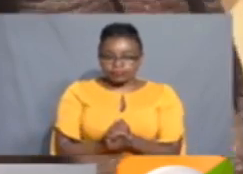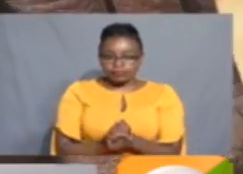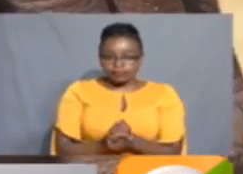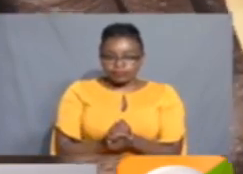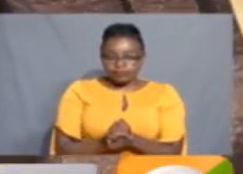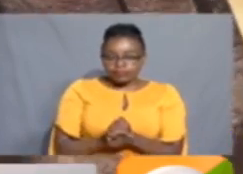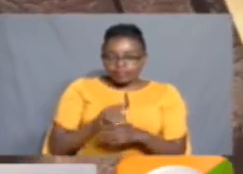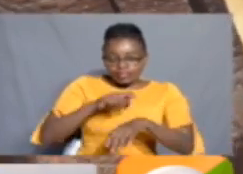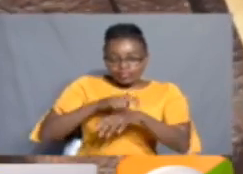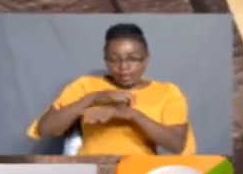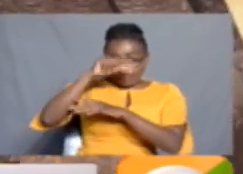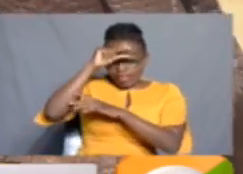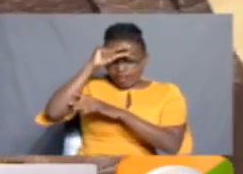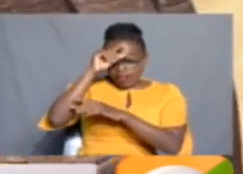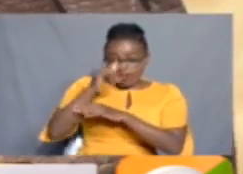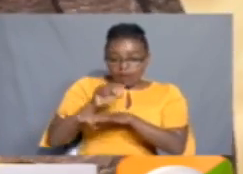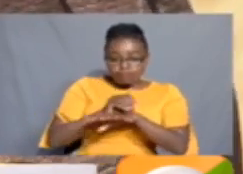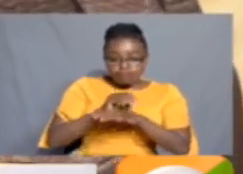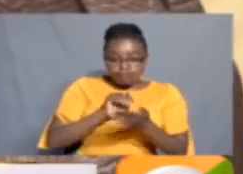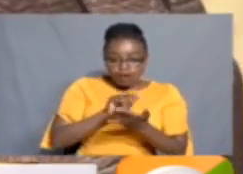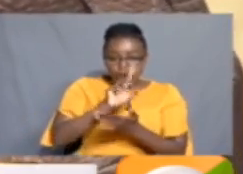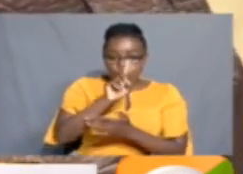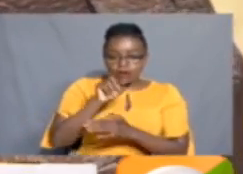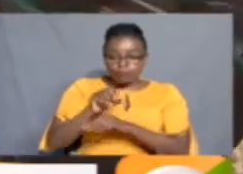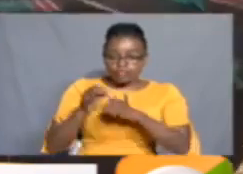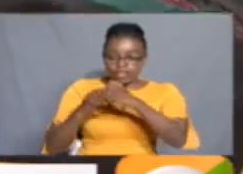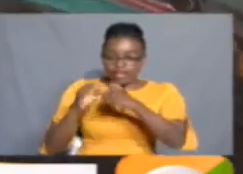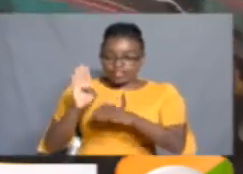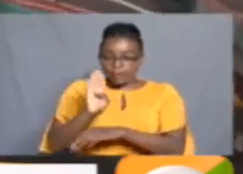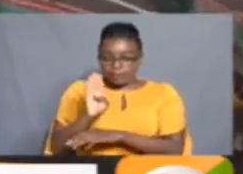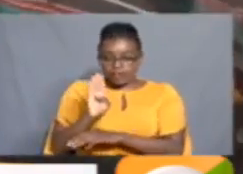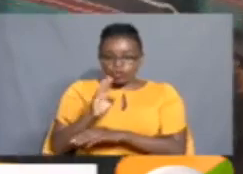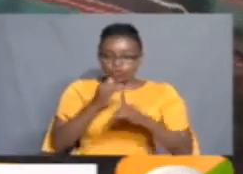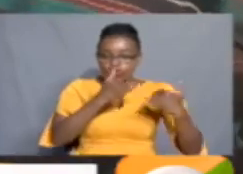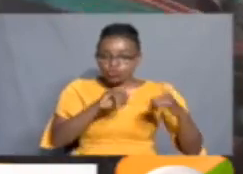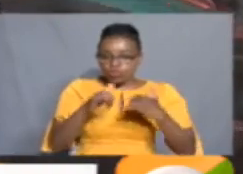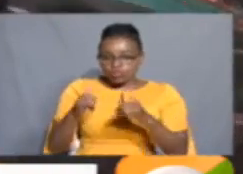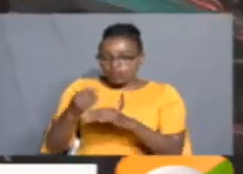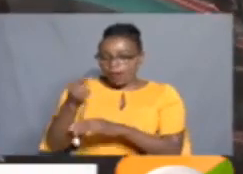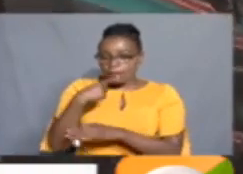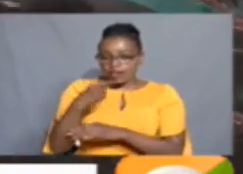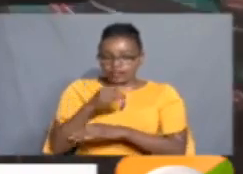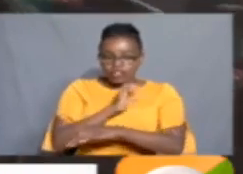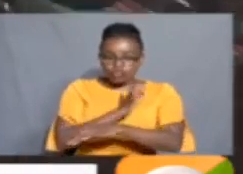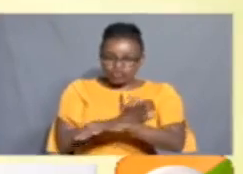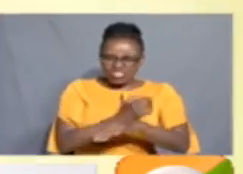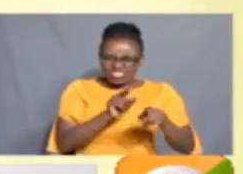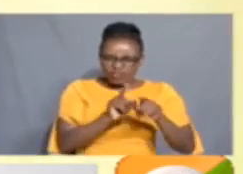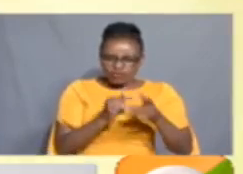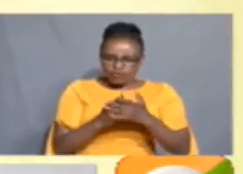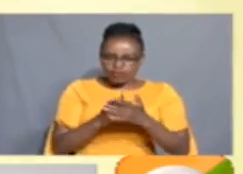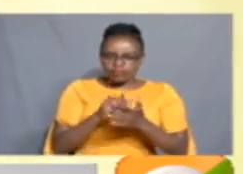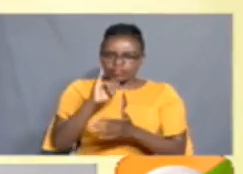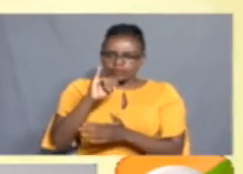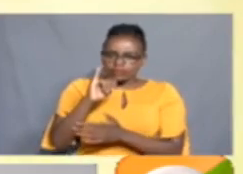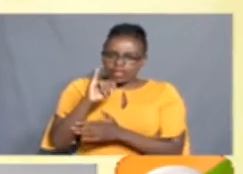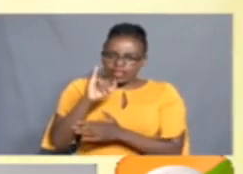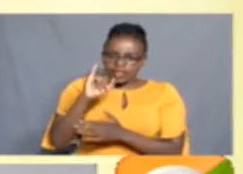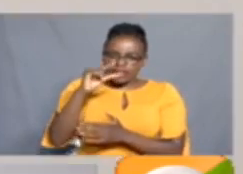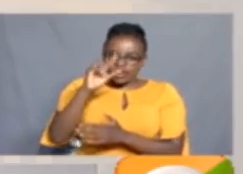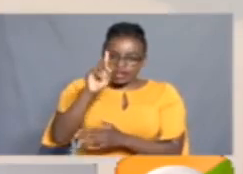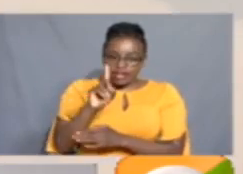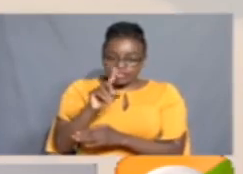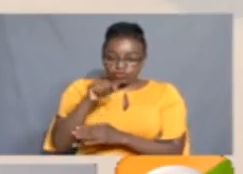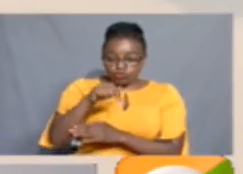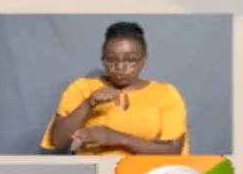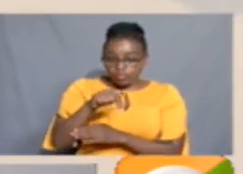And while the government has already released 1.8 billion shillings to facilitate mitigation efforts, the Intergovernmental Authority on Development,